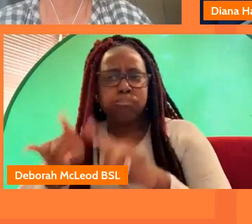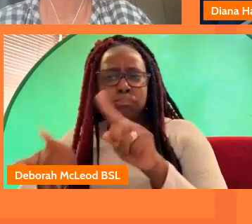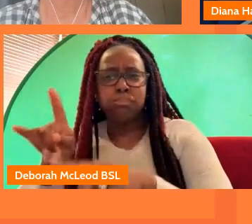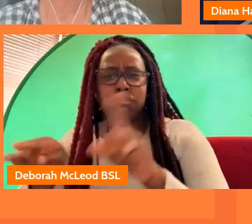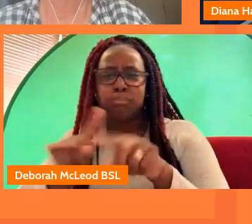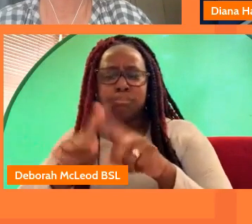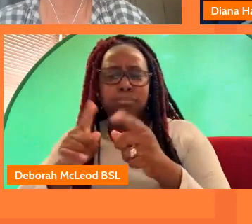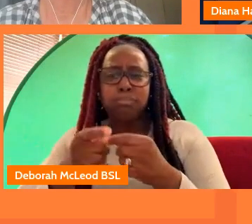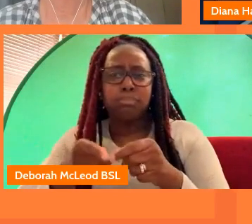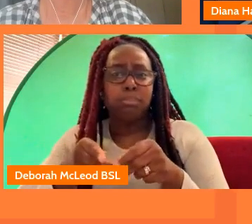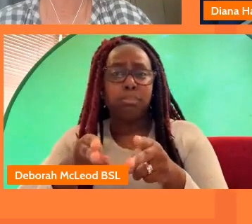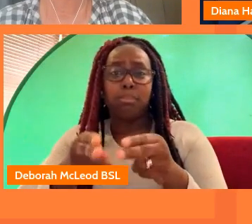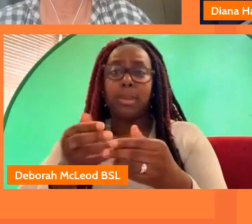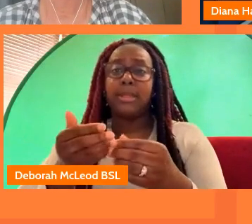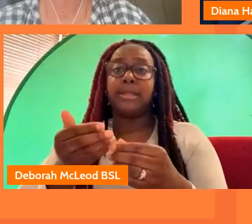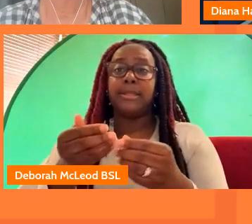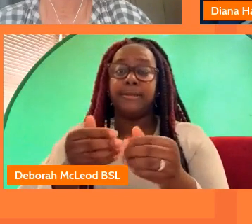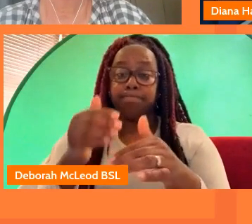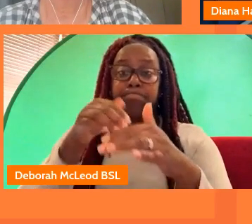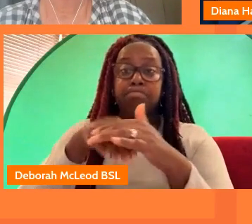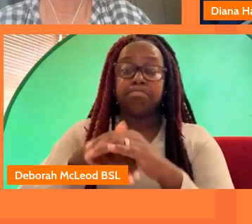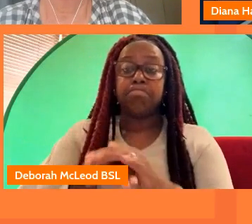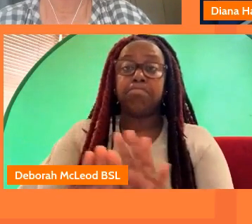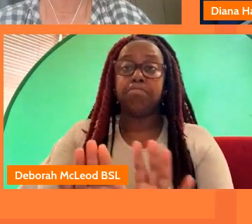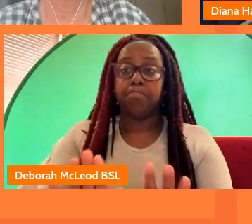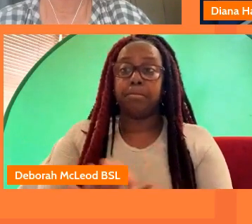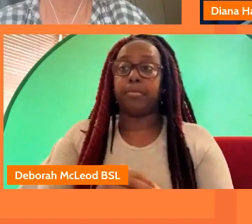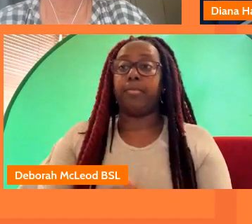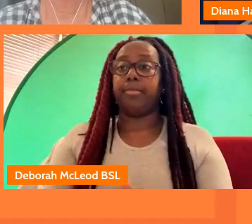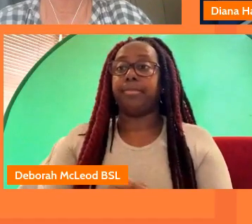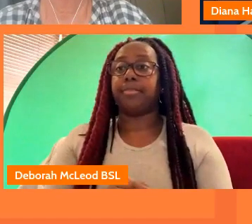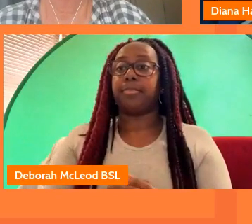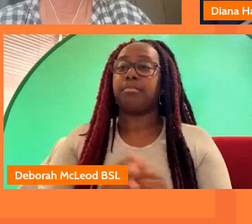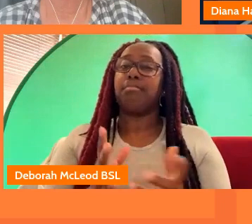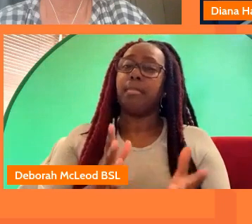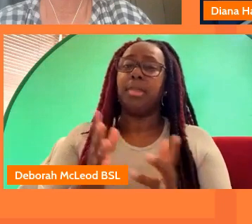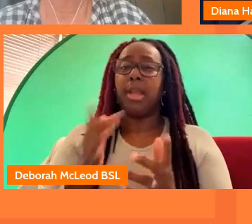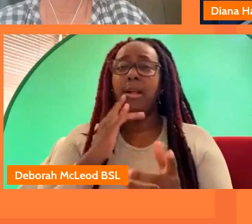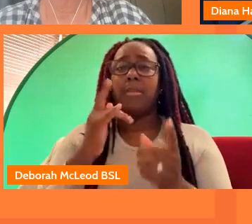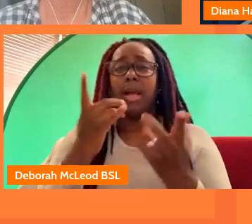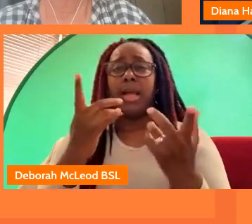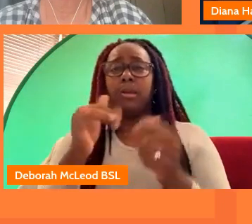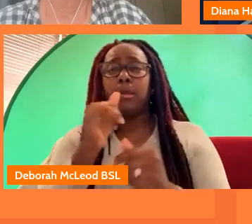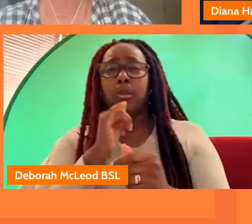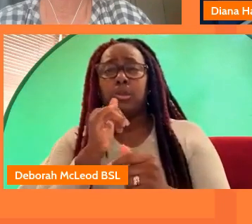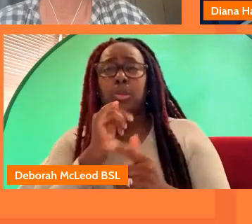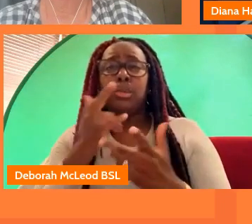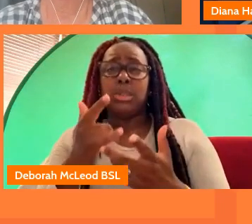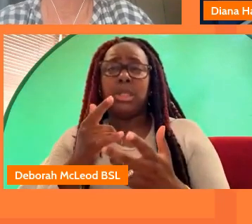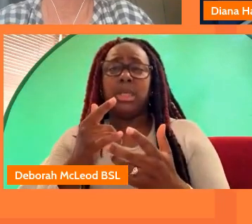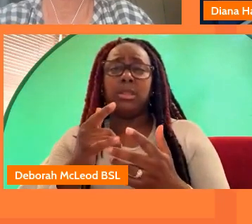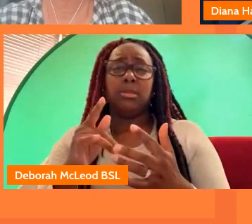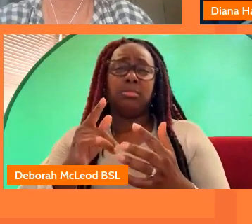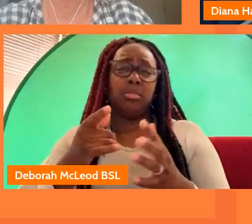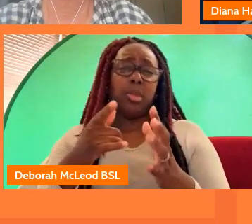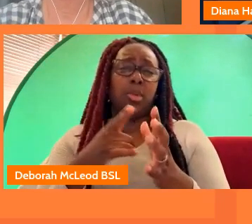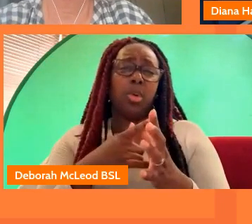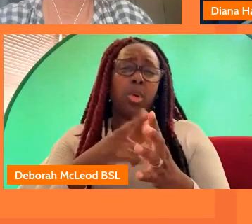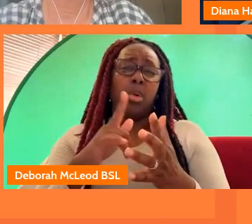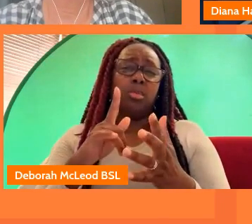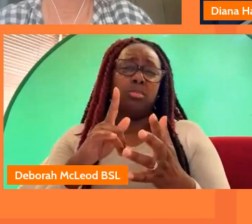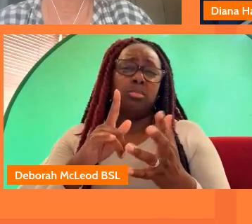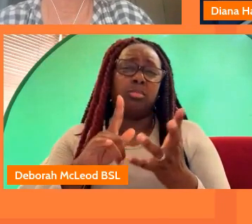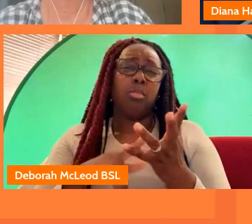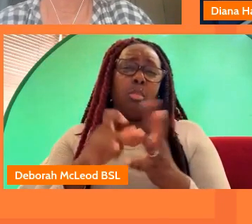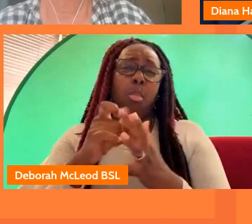ways in towards um uh towards using audio i think again as diana said that the